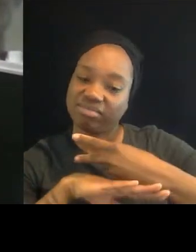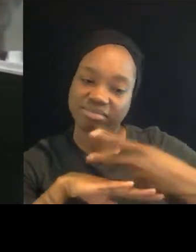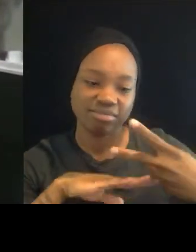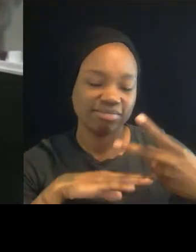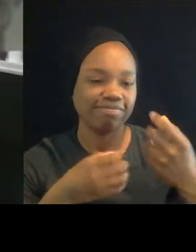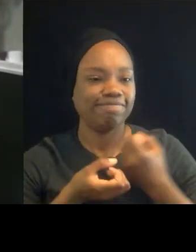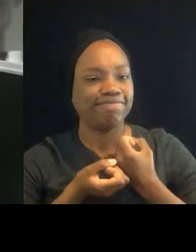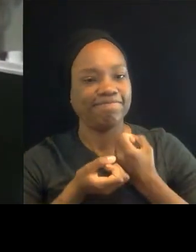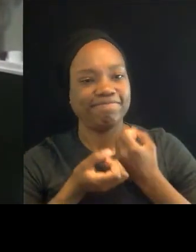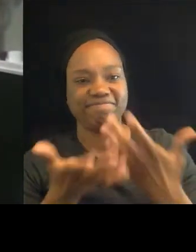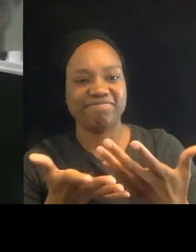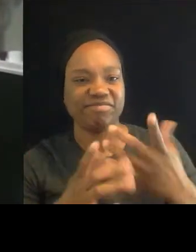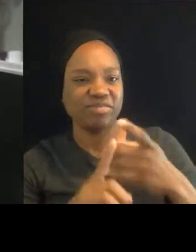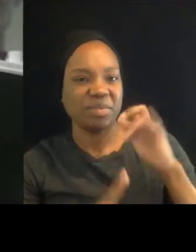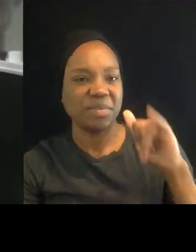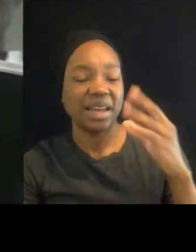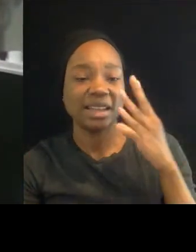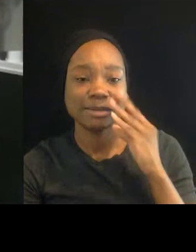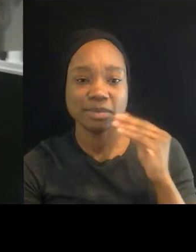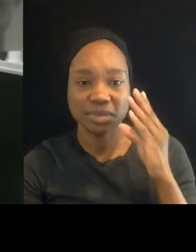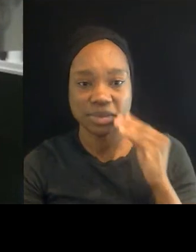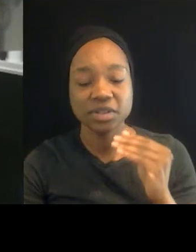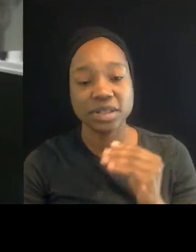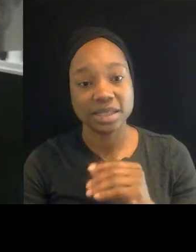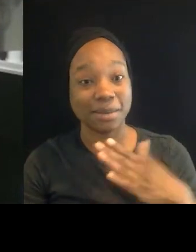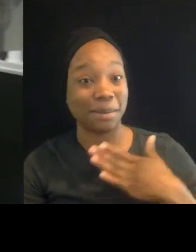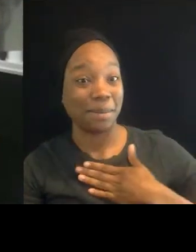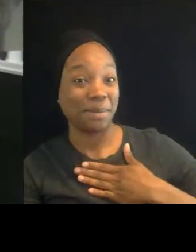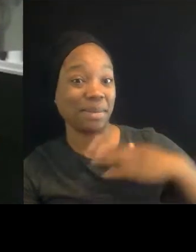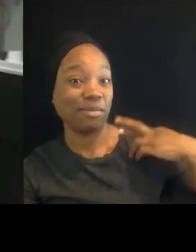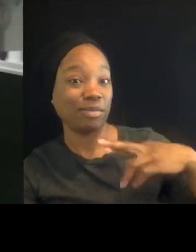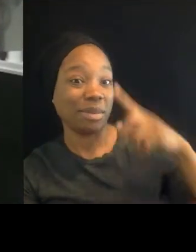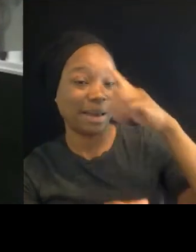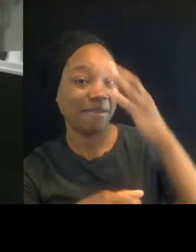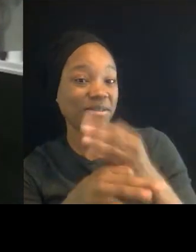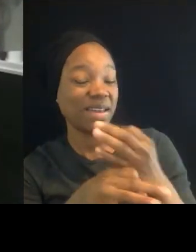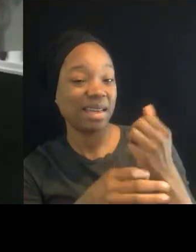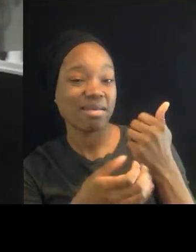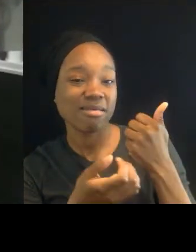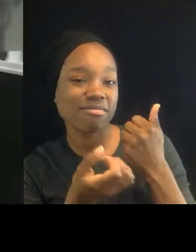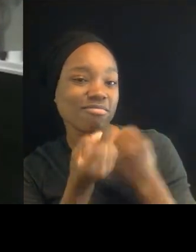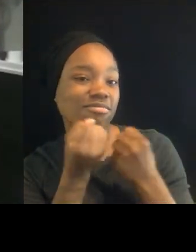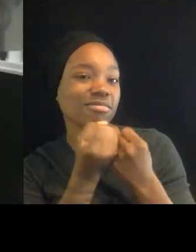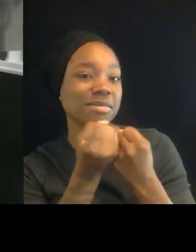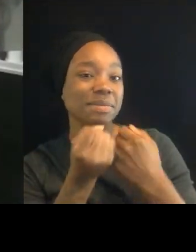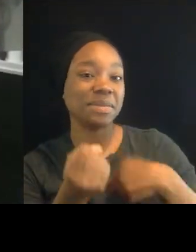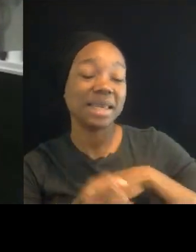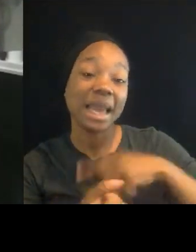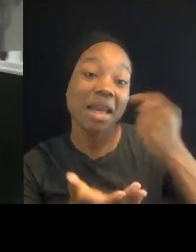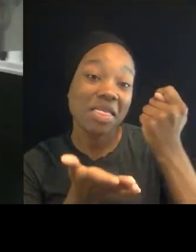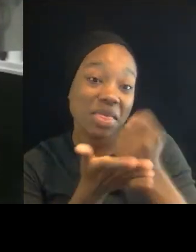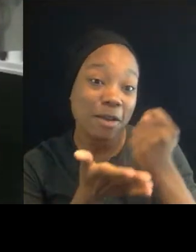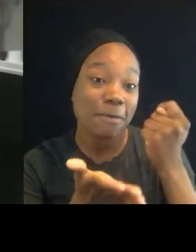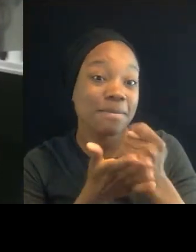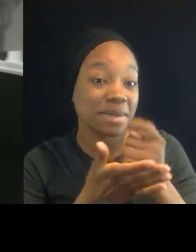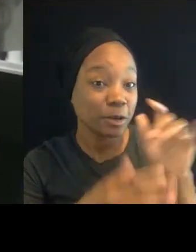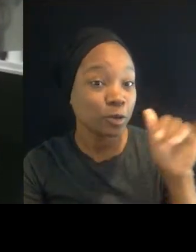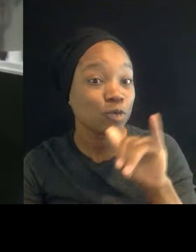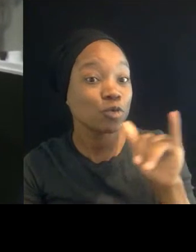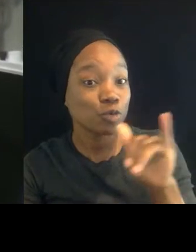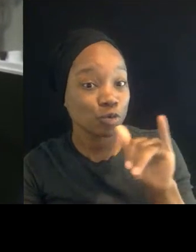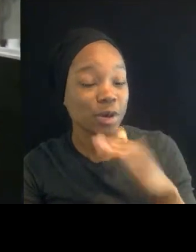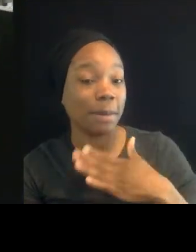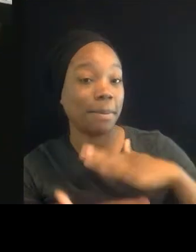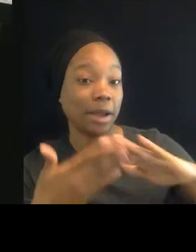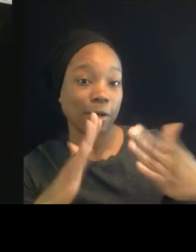you know, my faith carried me through, you know, my therapy carried me through, and my community carried me